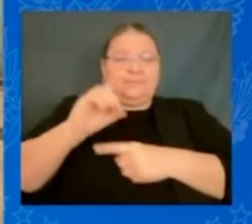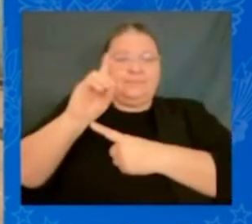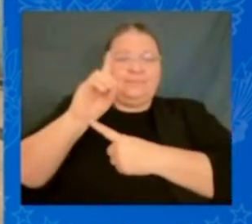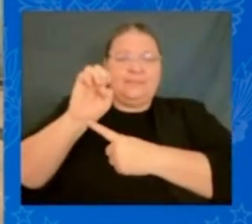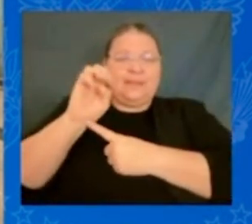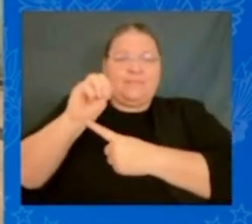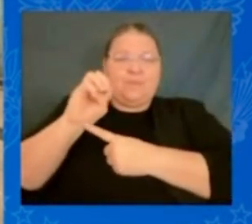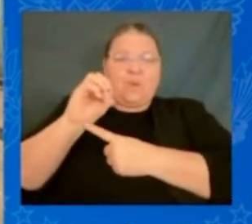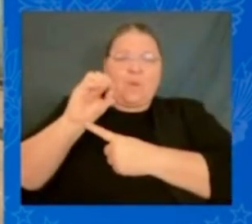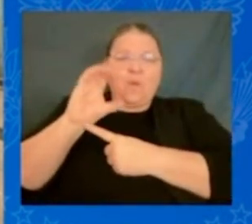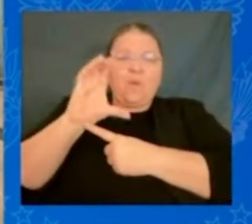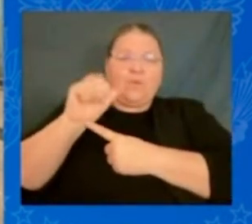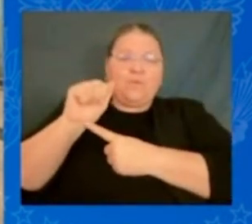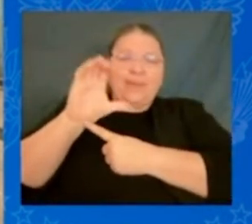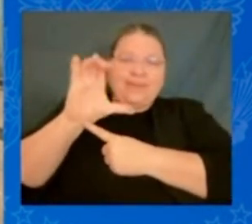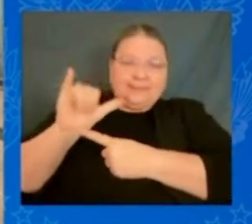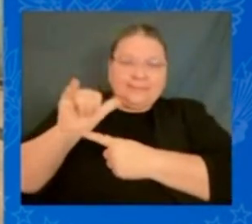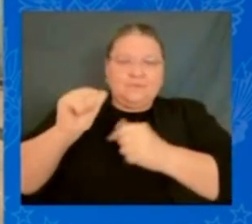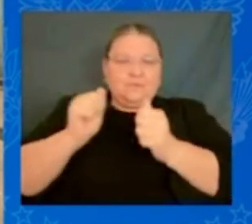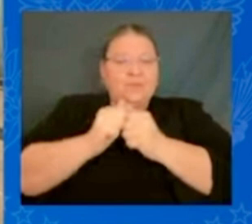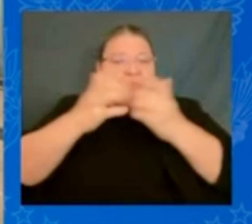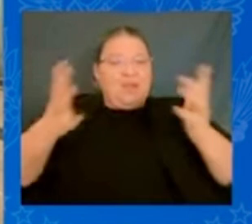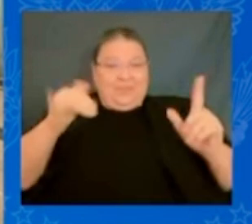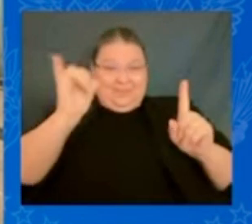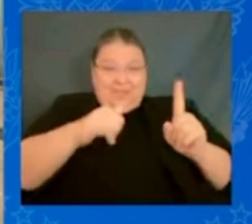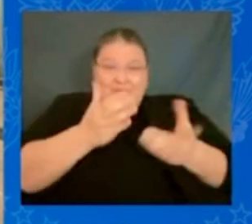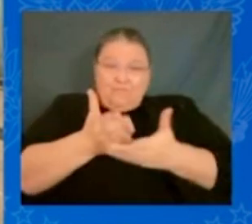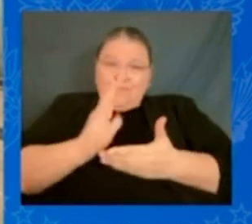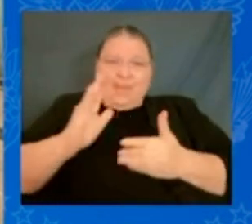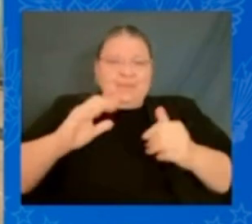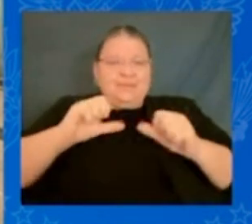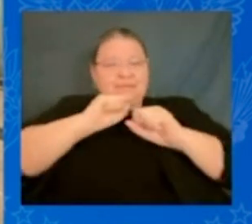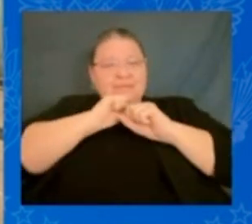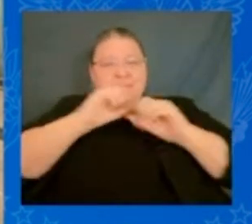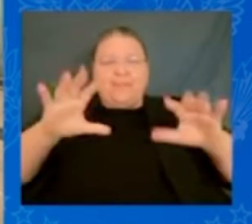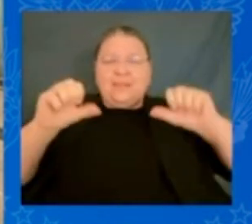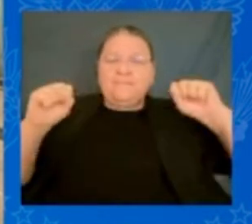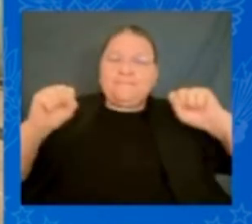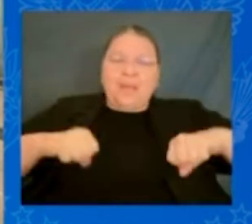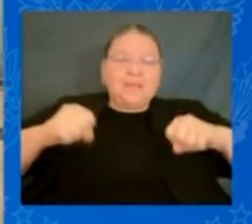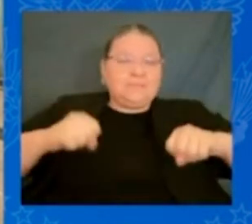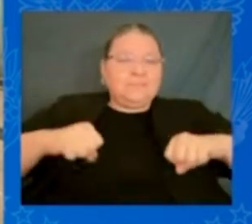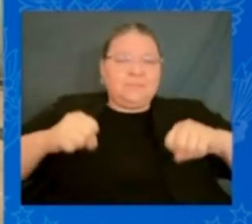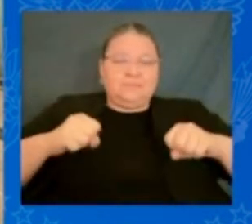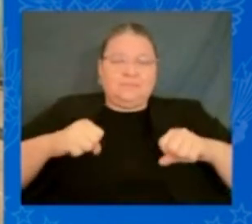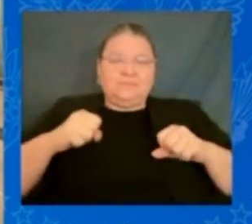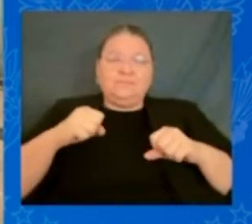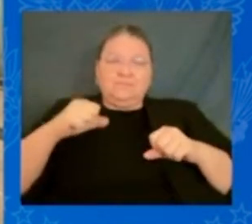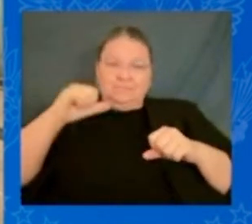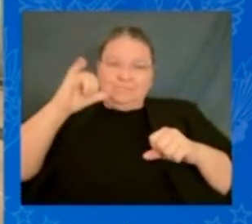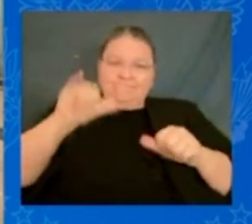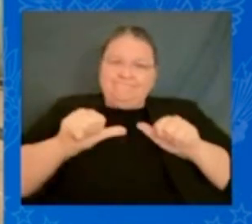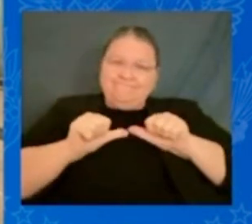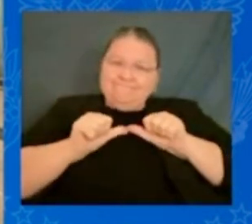without that right, nothing is possible. And this fundamental right remains under assault. The